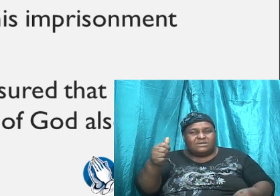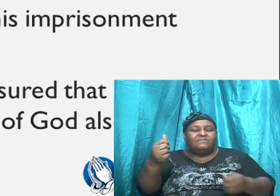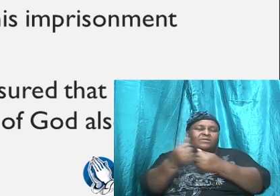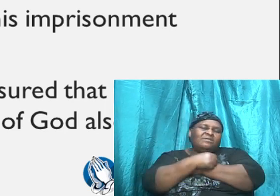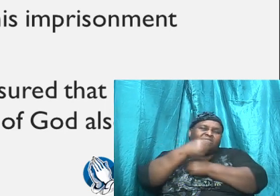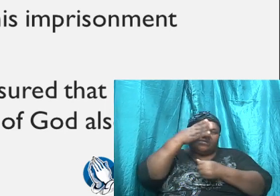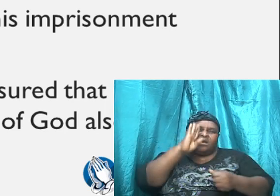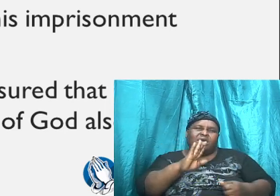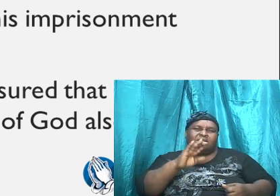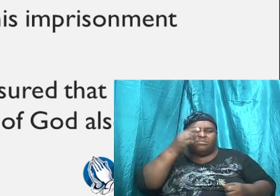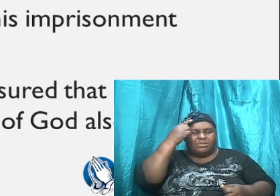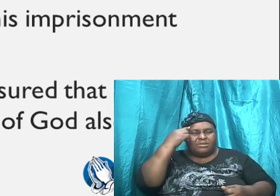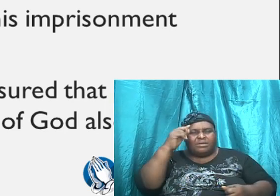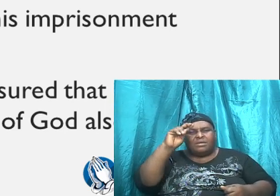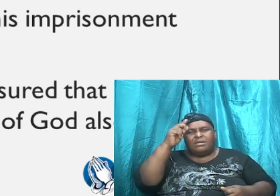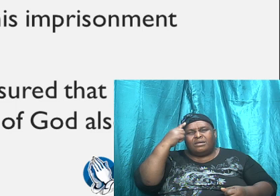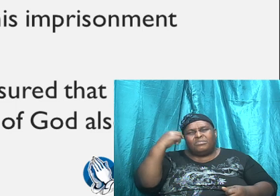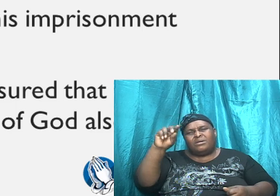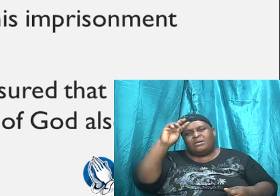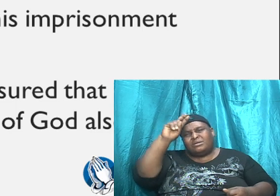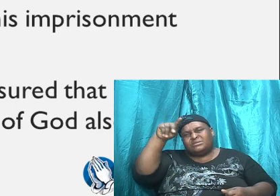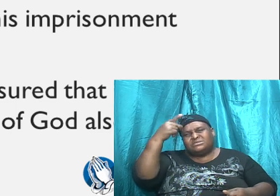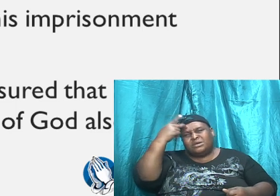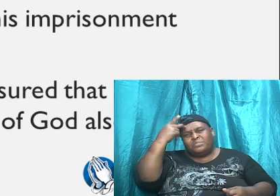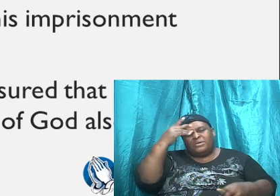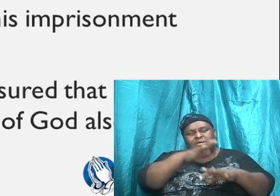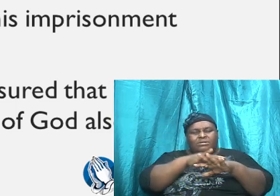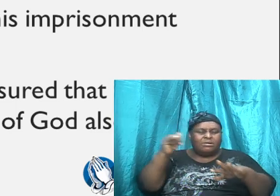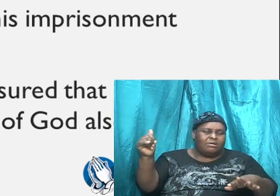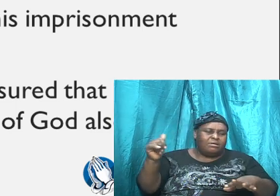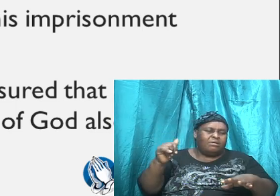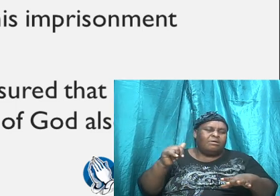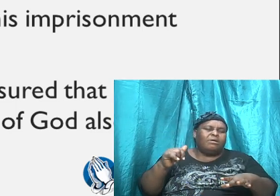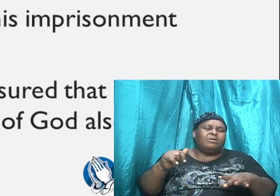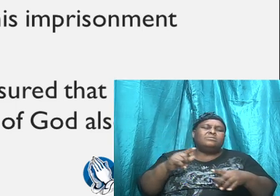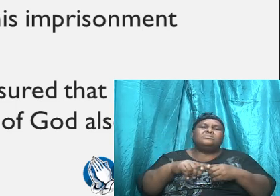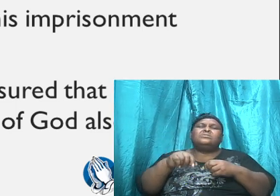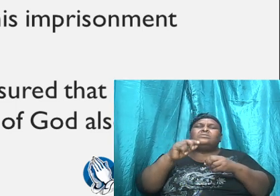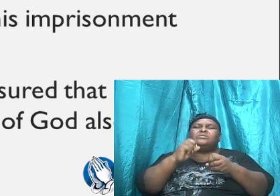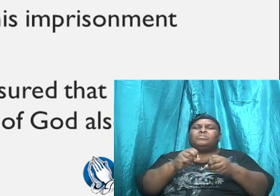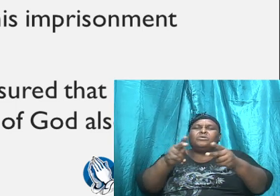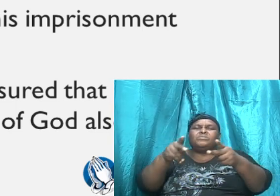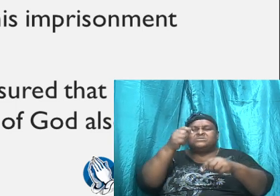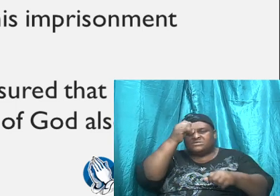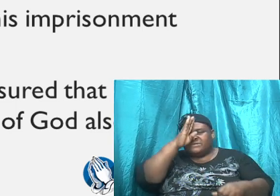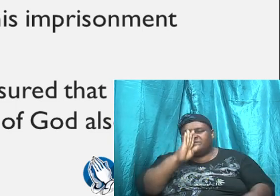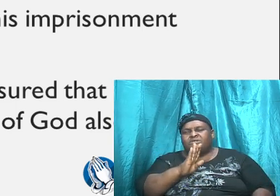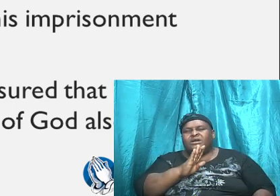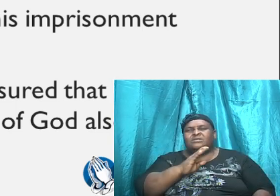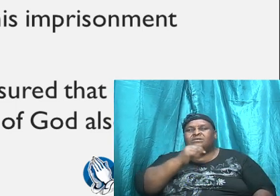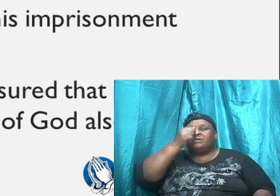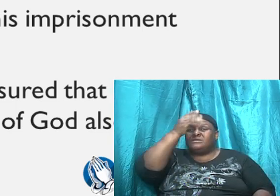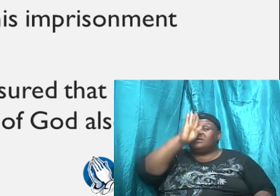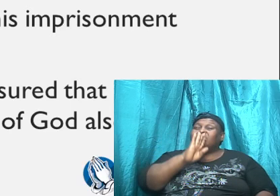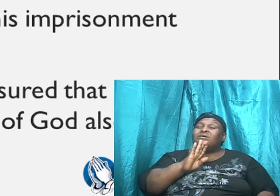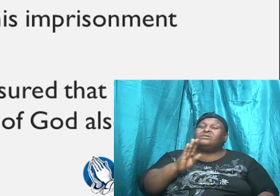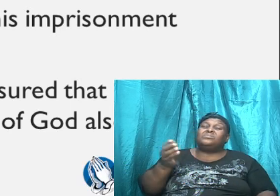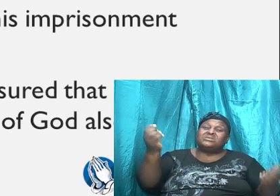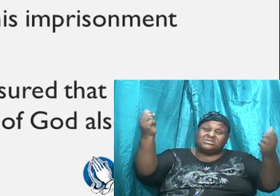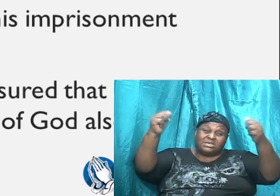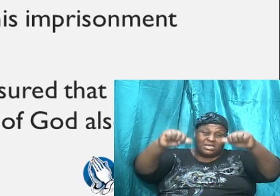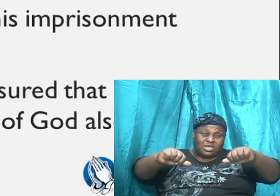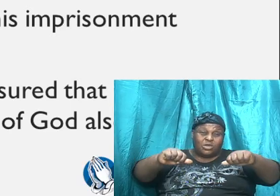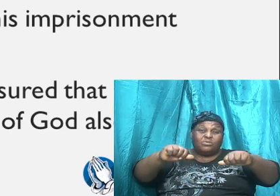because he is called according to the purpose of God, God was able to